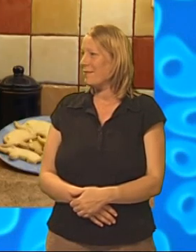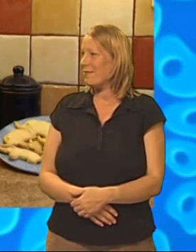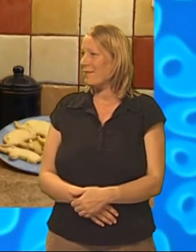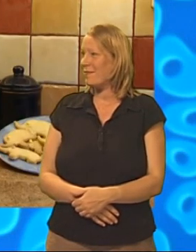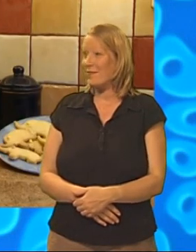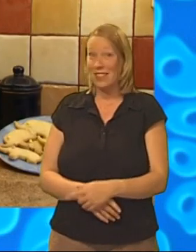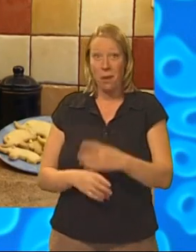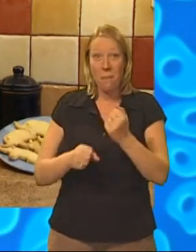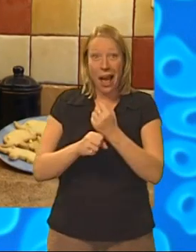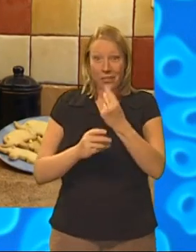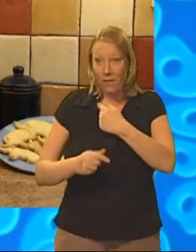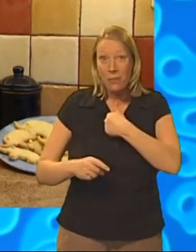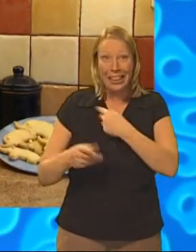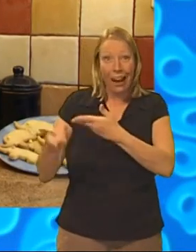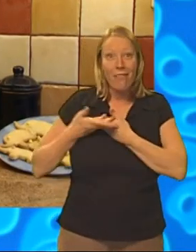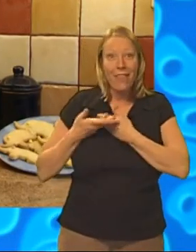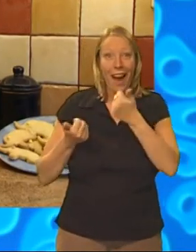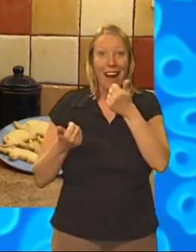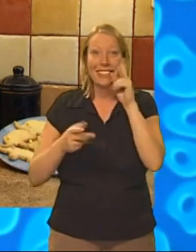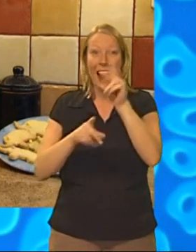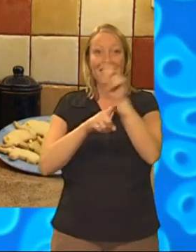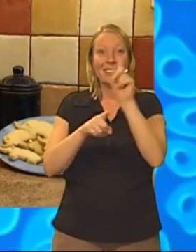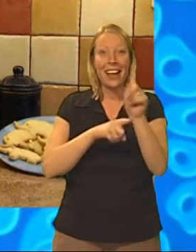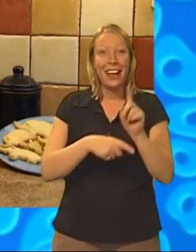They've made some for me too! See you later!